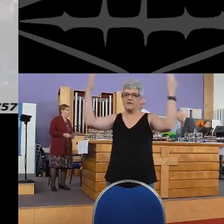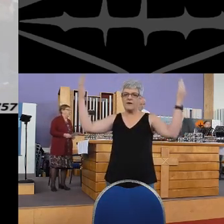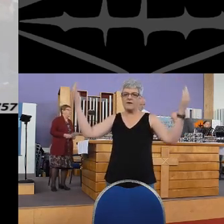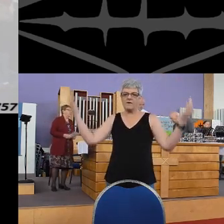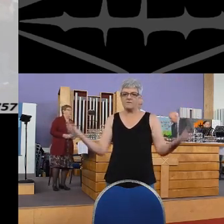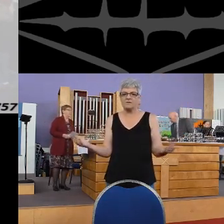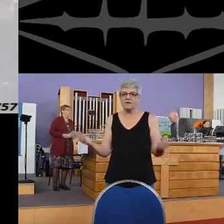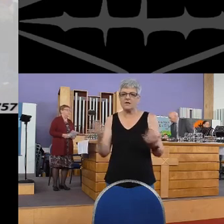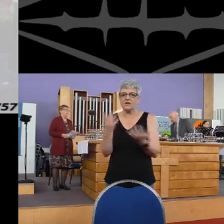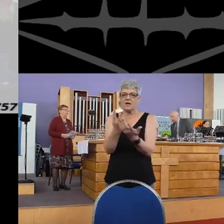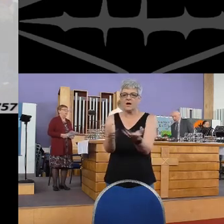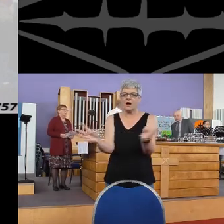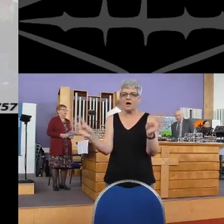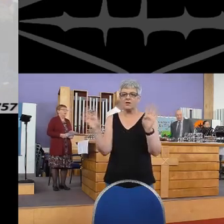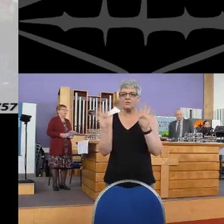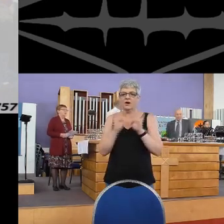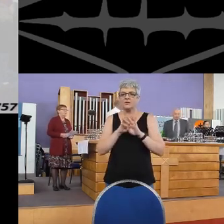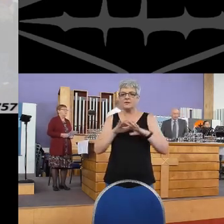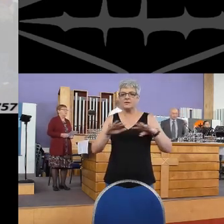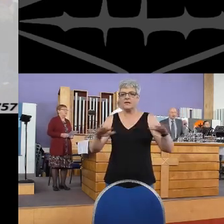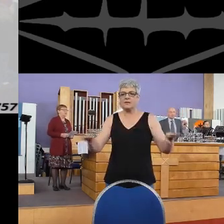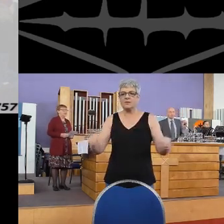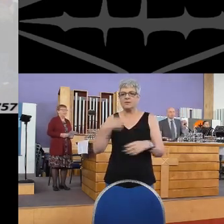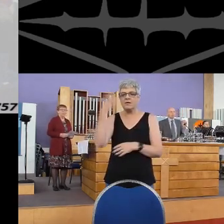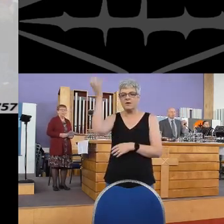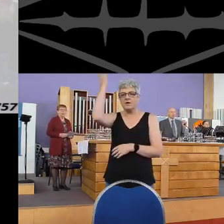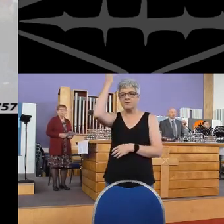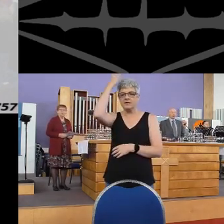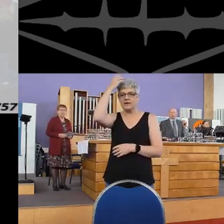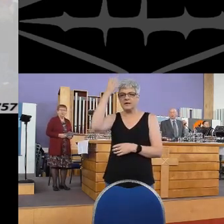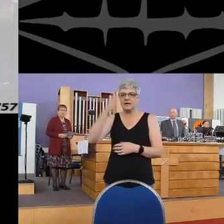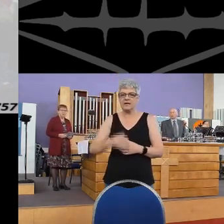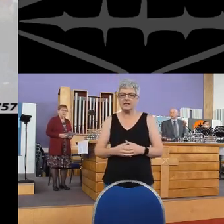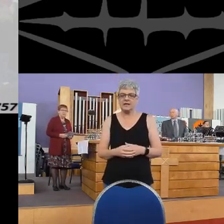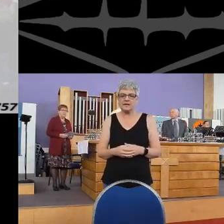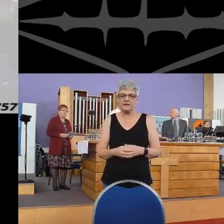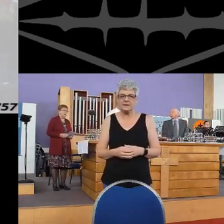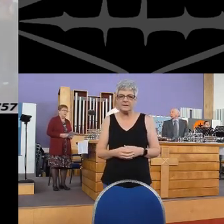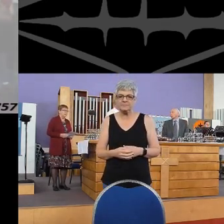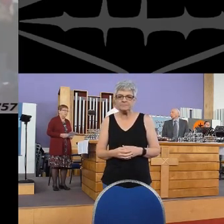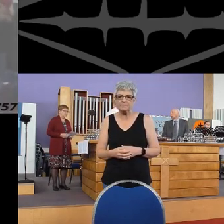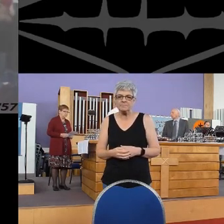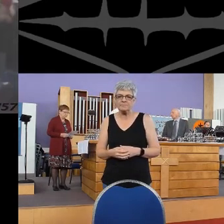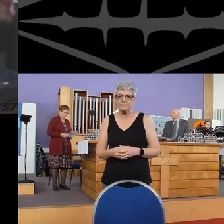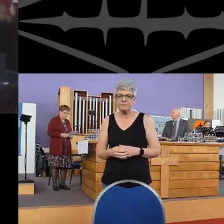of earth Around the table of the King